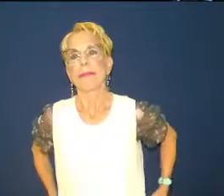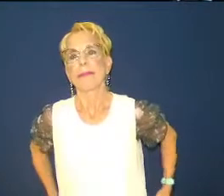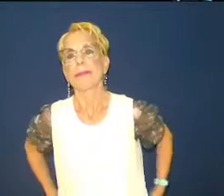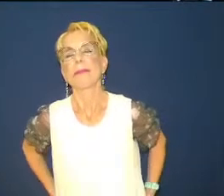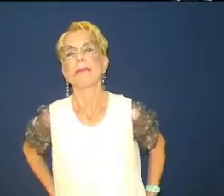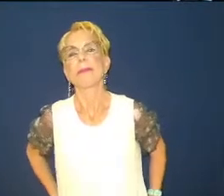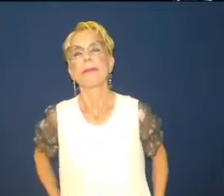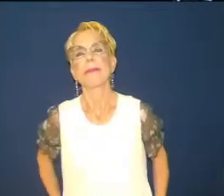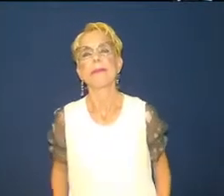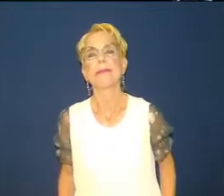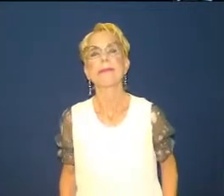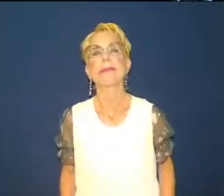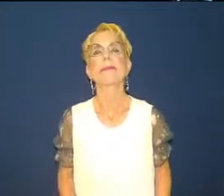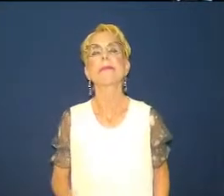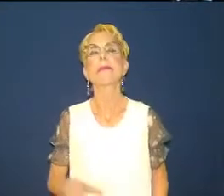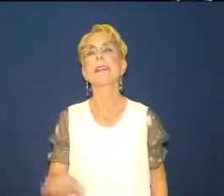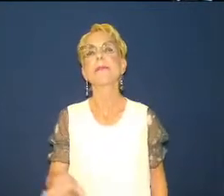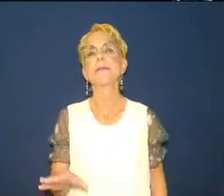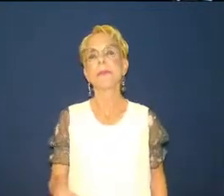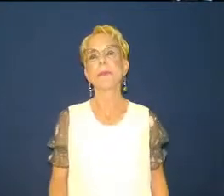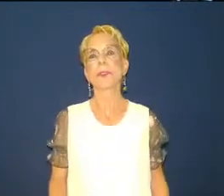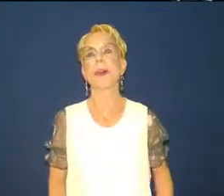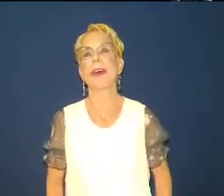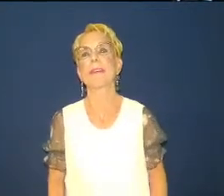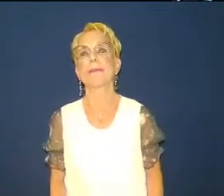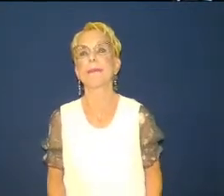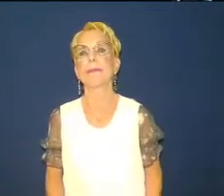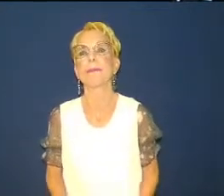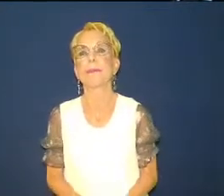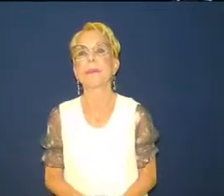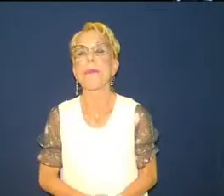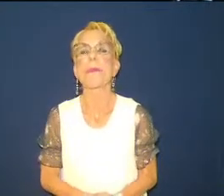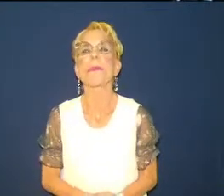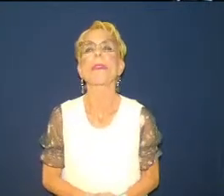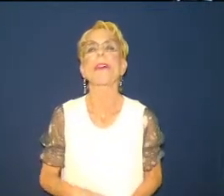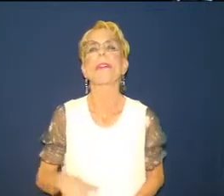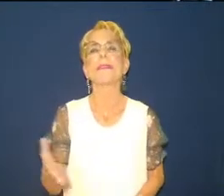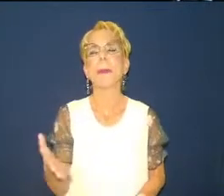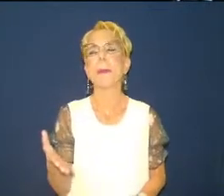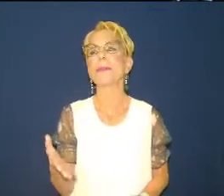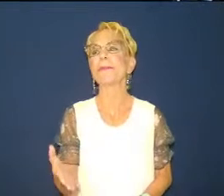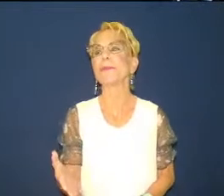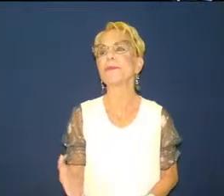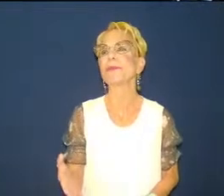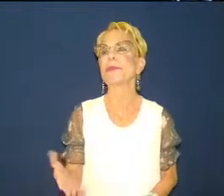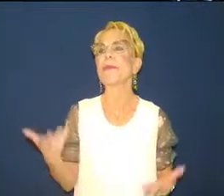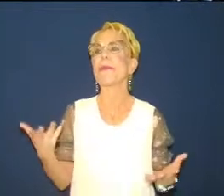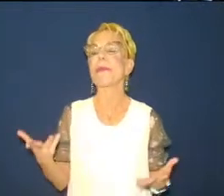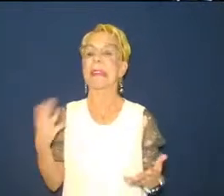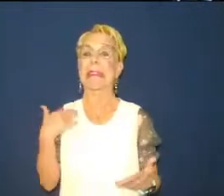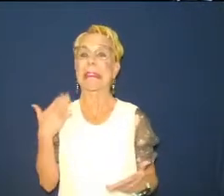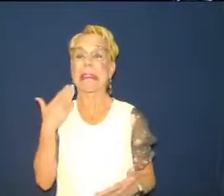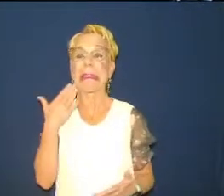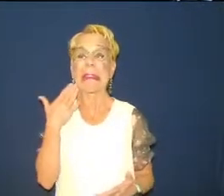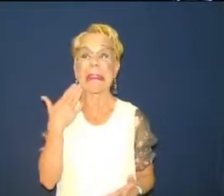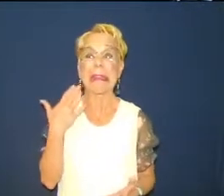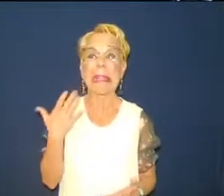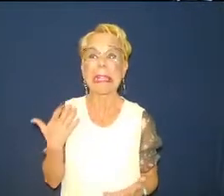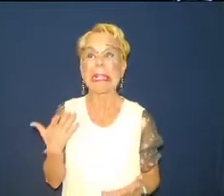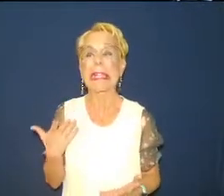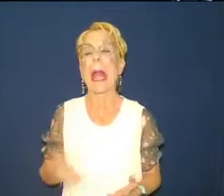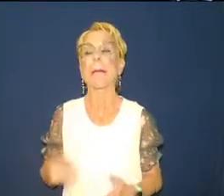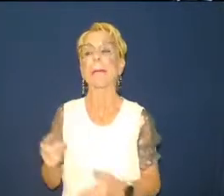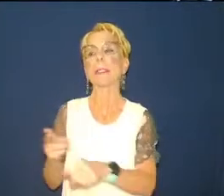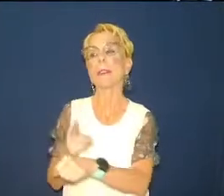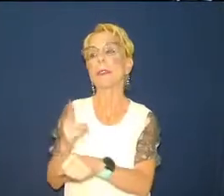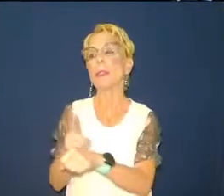uh had this shovel up there for his devotion and i thought man this is gonna fit right in and i'm not gonna tell you what his devotion was but his devotion when it